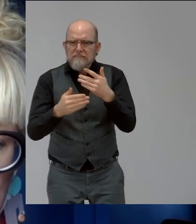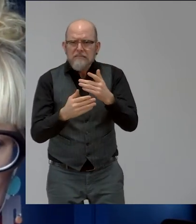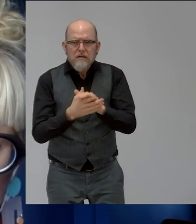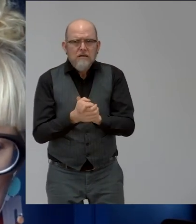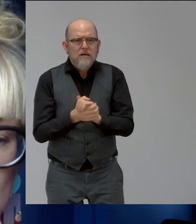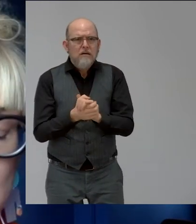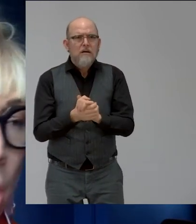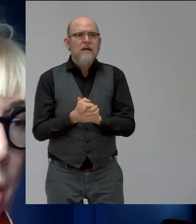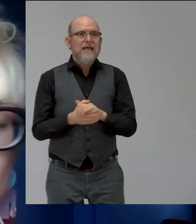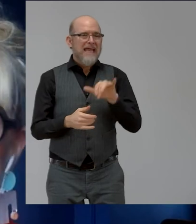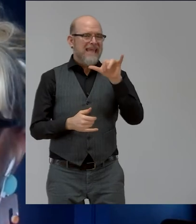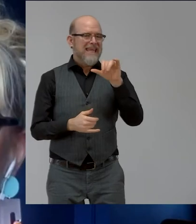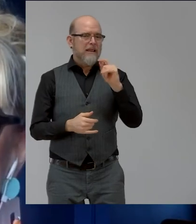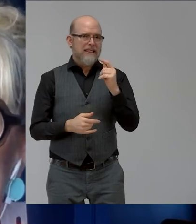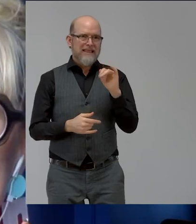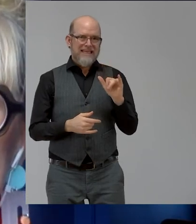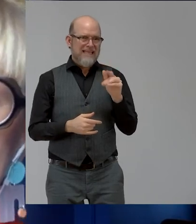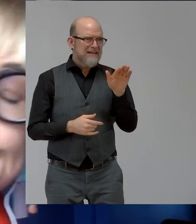an opinion on quotas and targets?